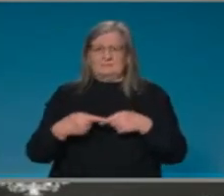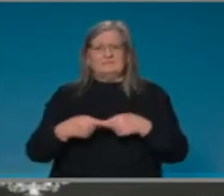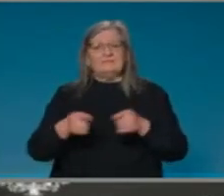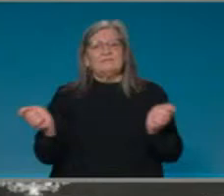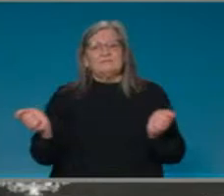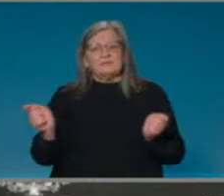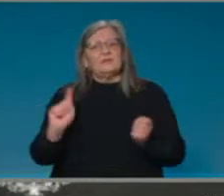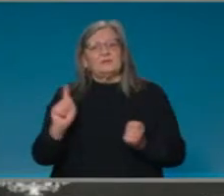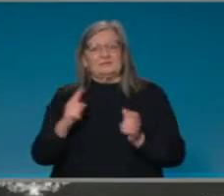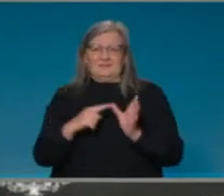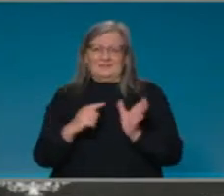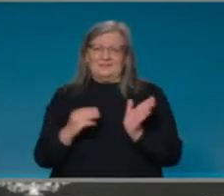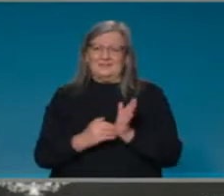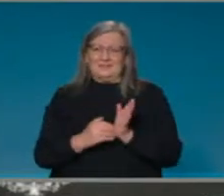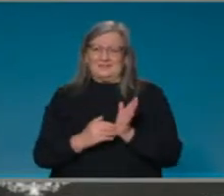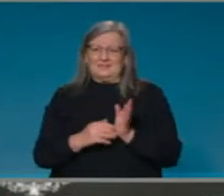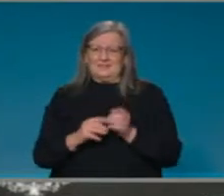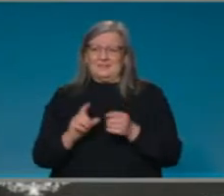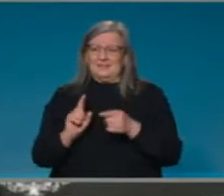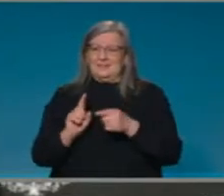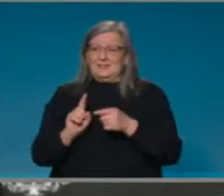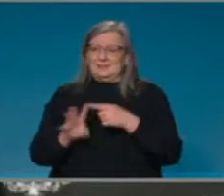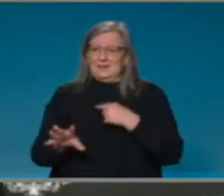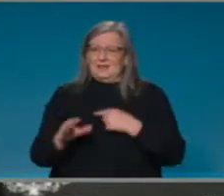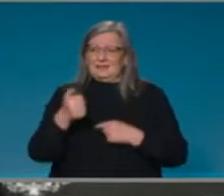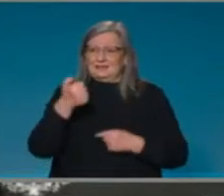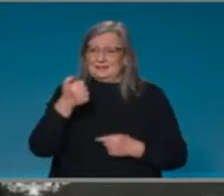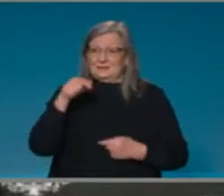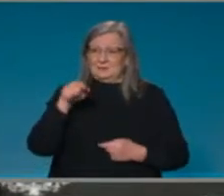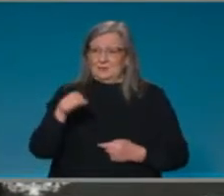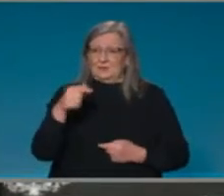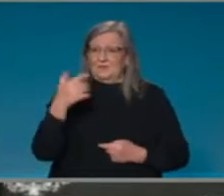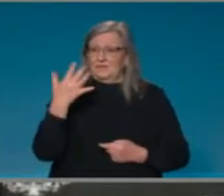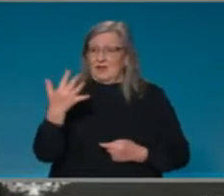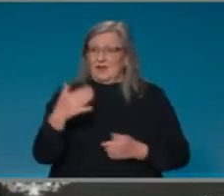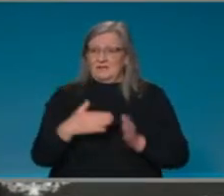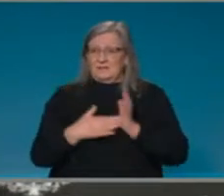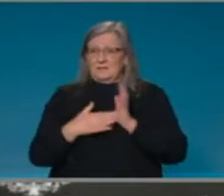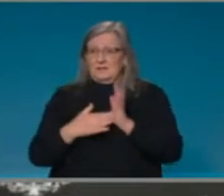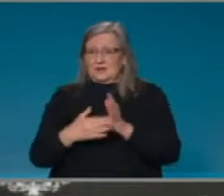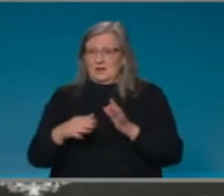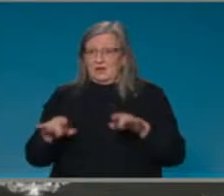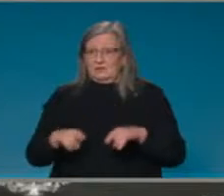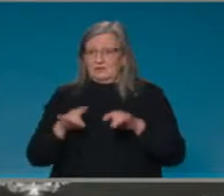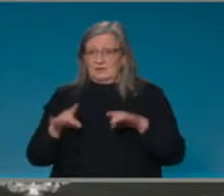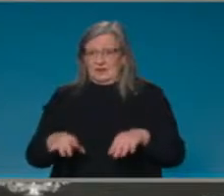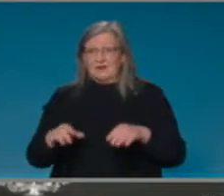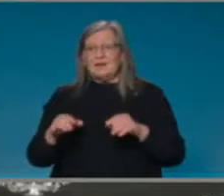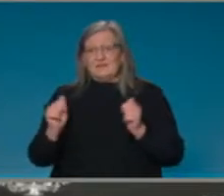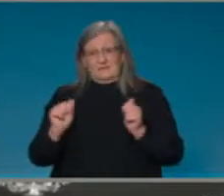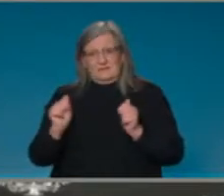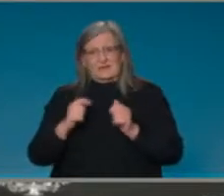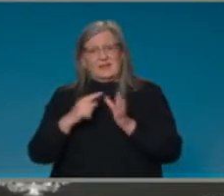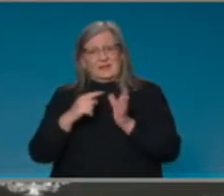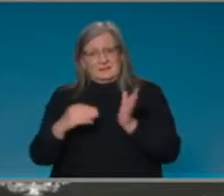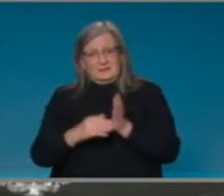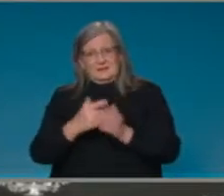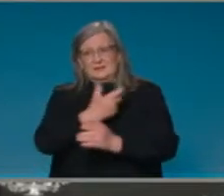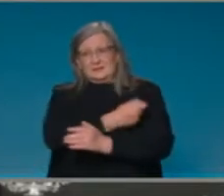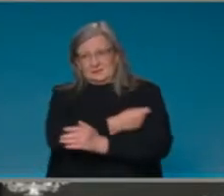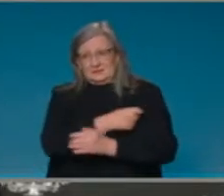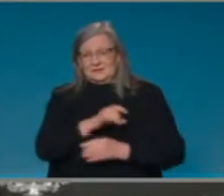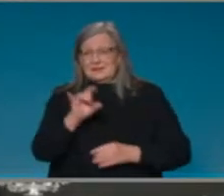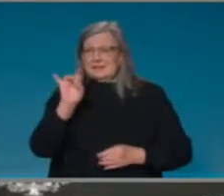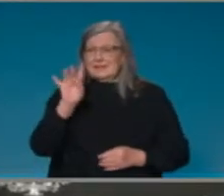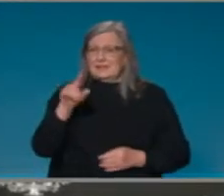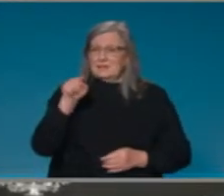million Australians who've had AstraZeneca. We're now well over 10.5 million total doses. And so